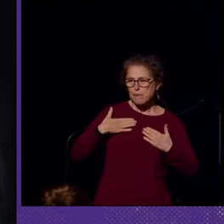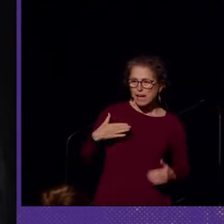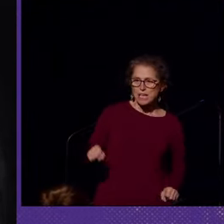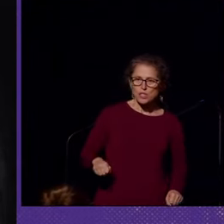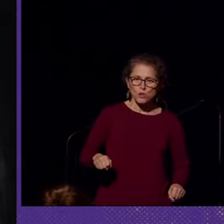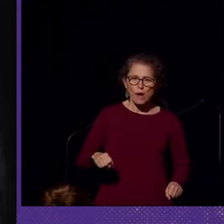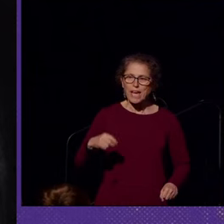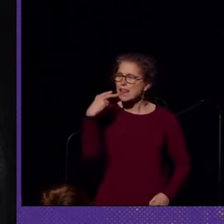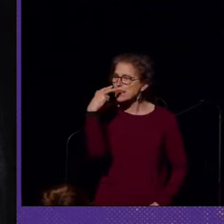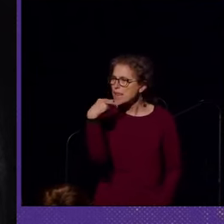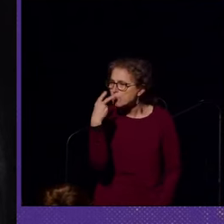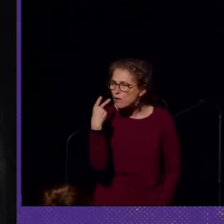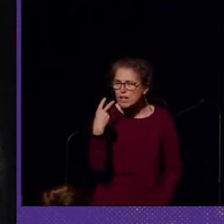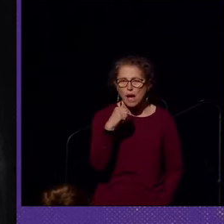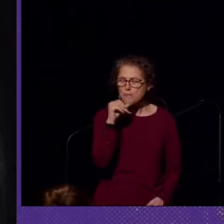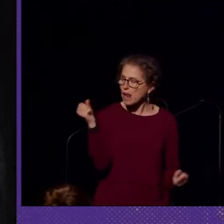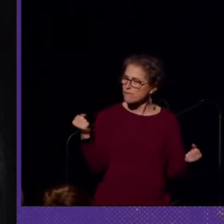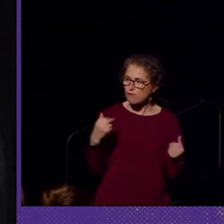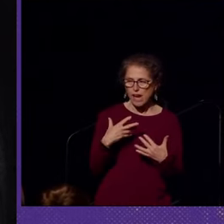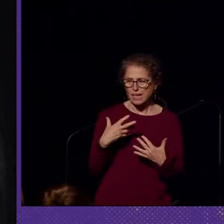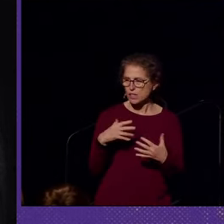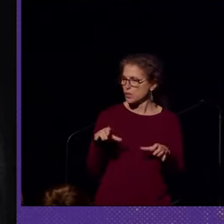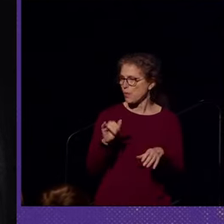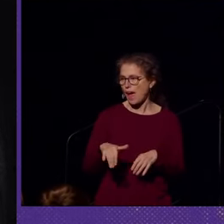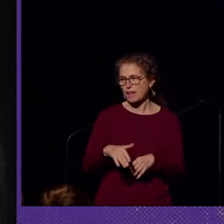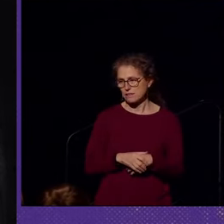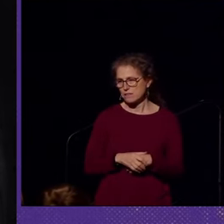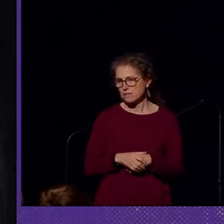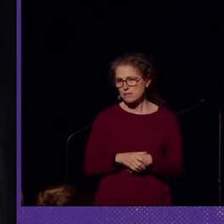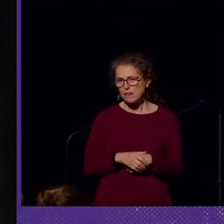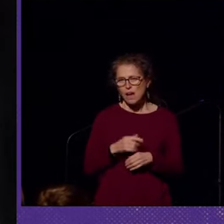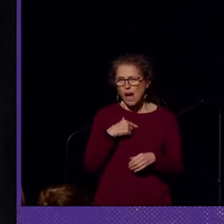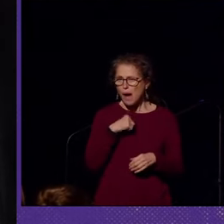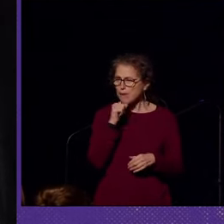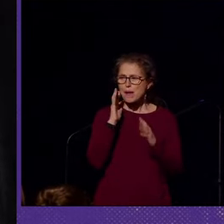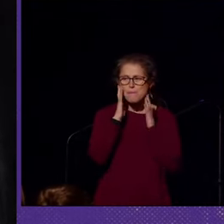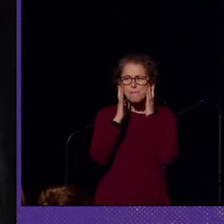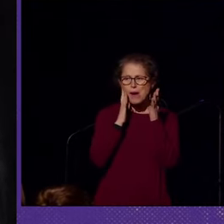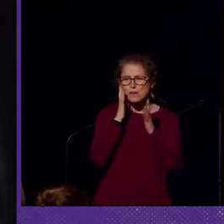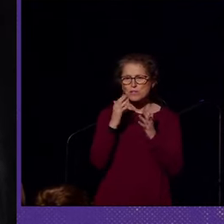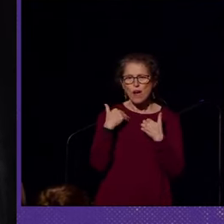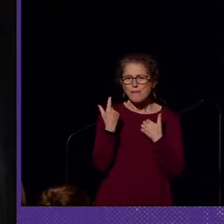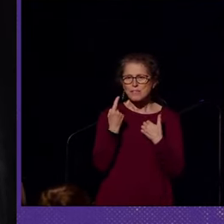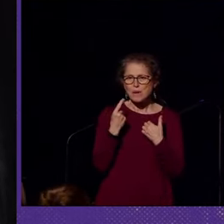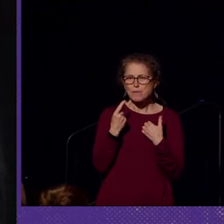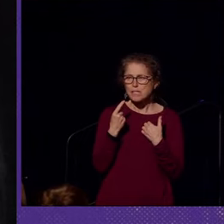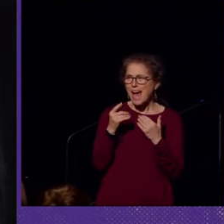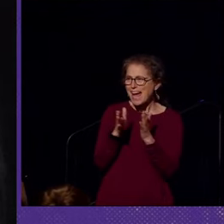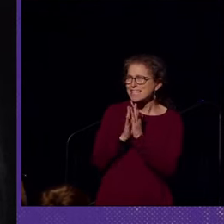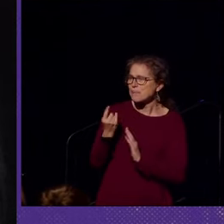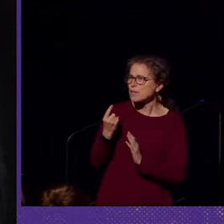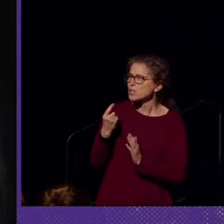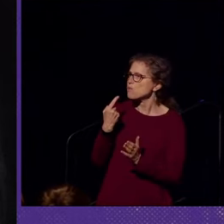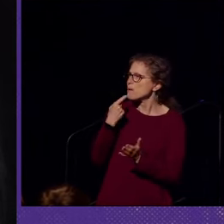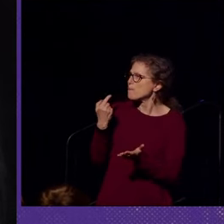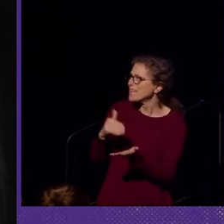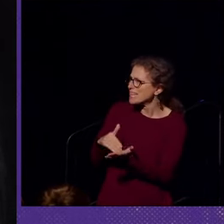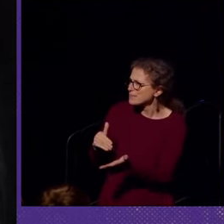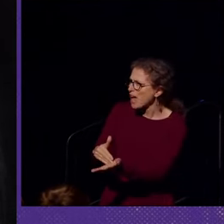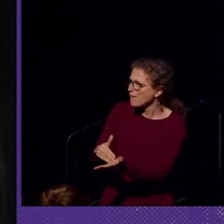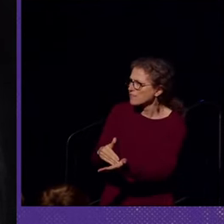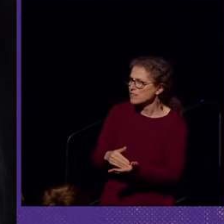can live free, I'm not afraid to do that. I'm not embarrassed to ask someone to repeat themselves. I'm not